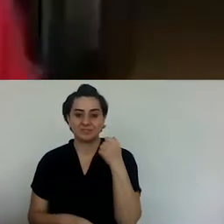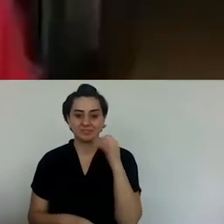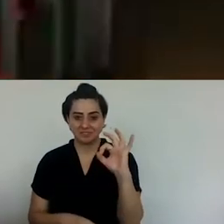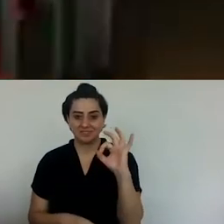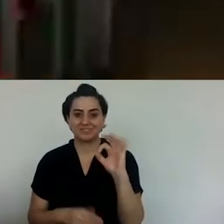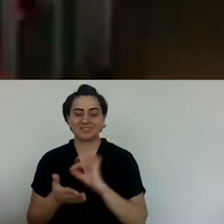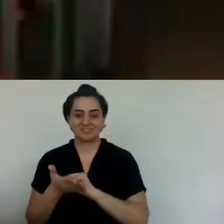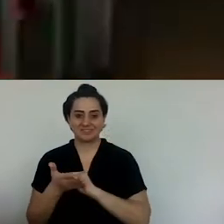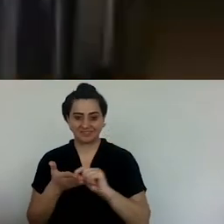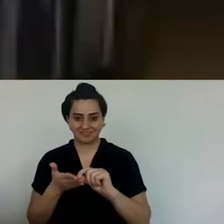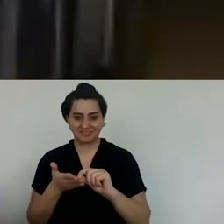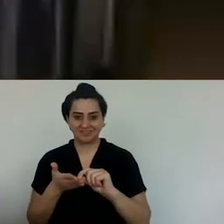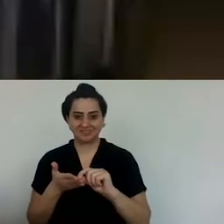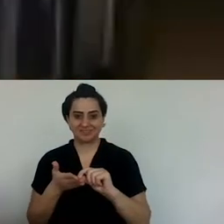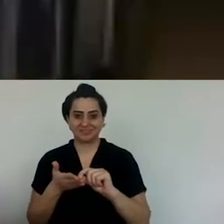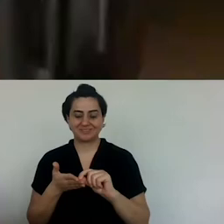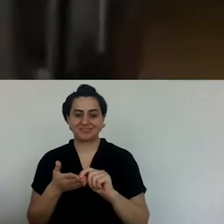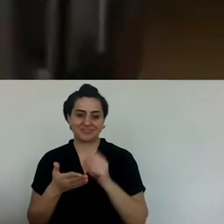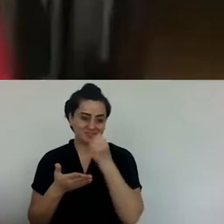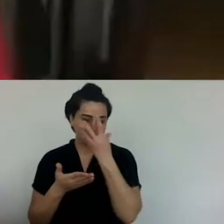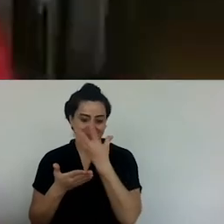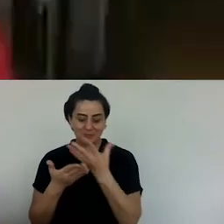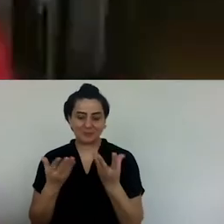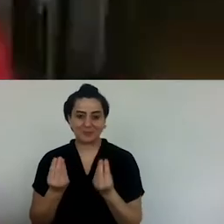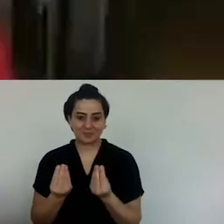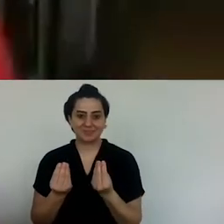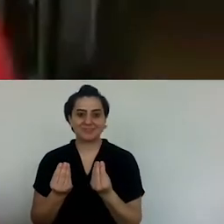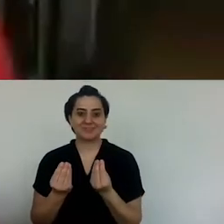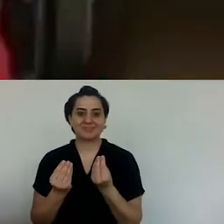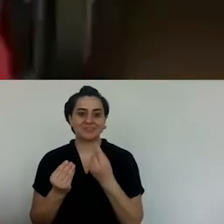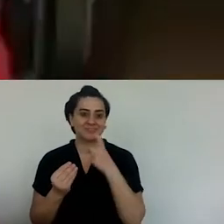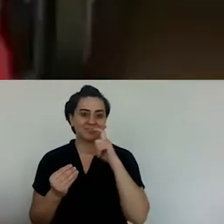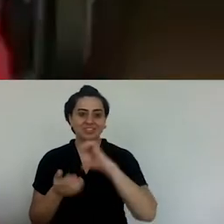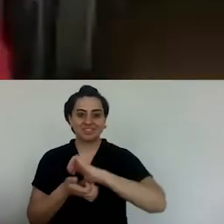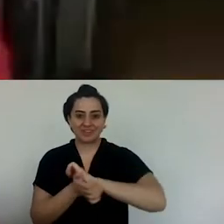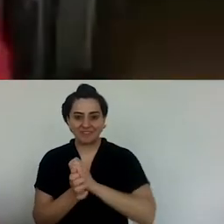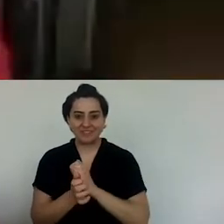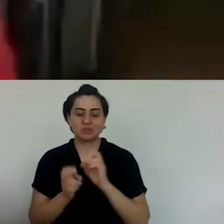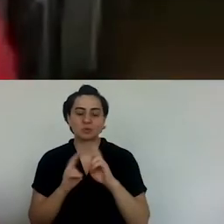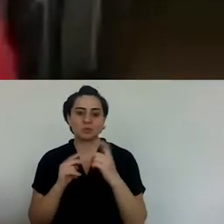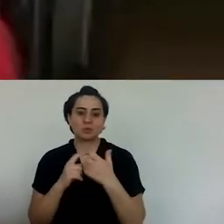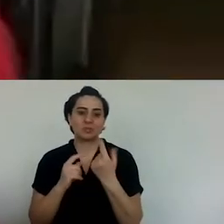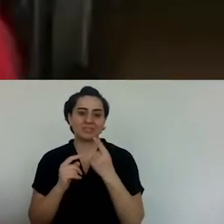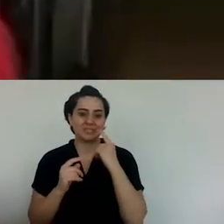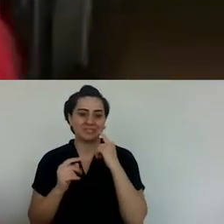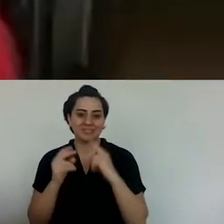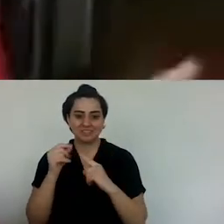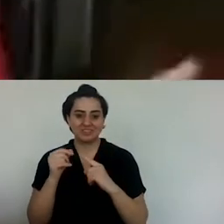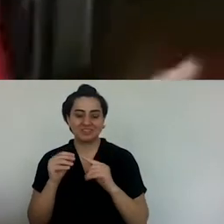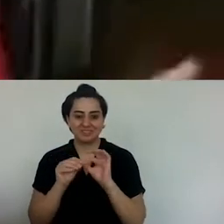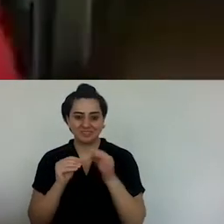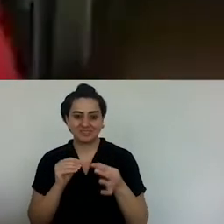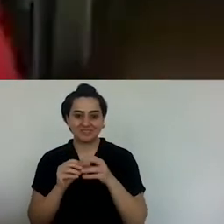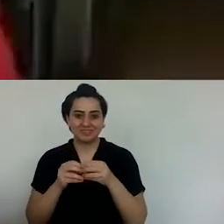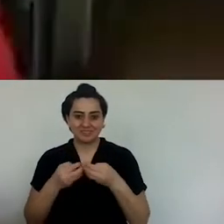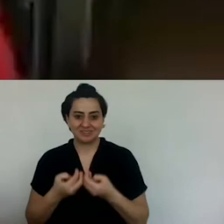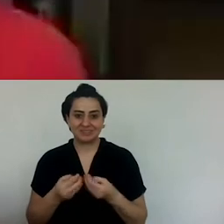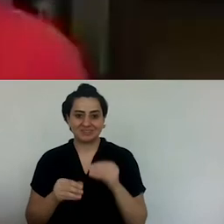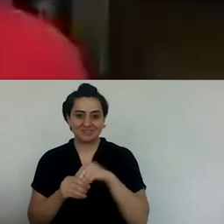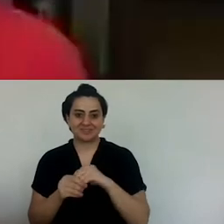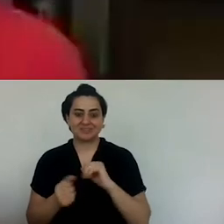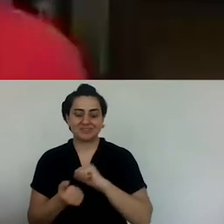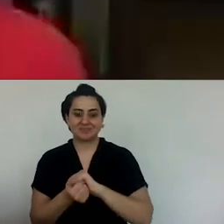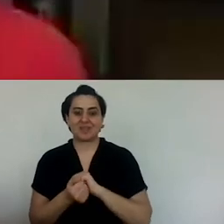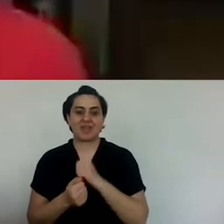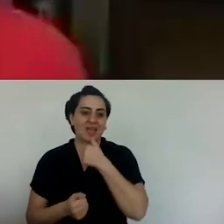And he would write the New Year on that dessert, and he would ornament it with